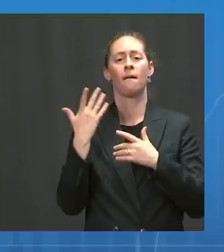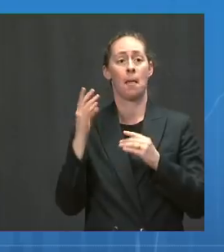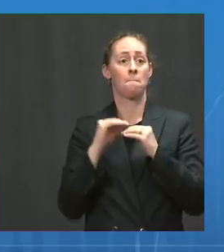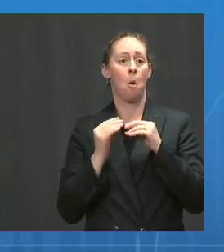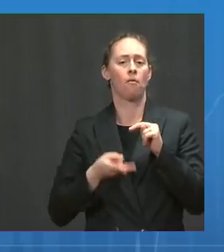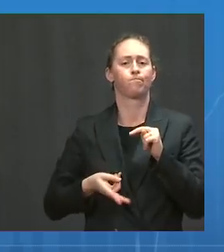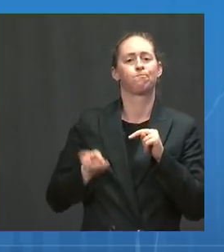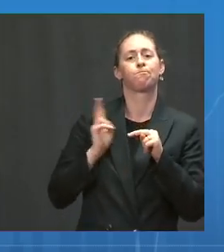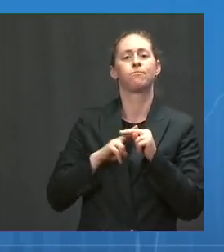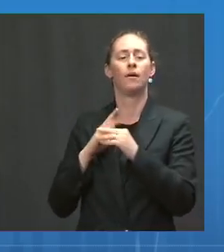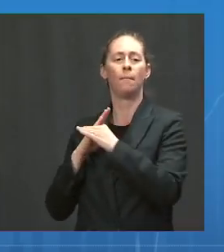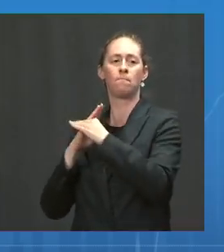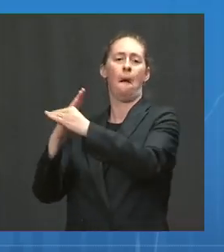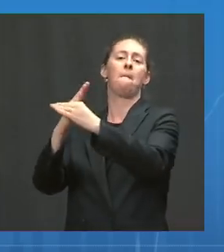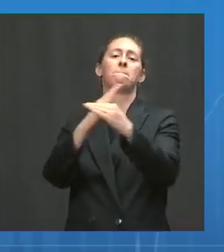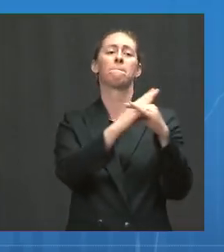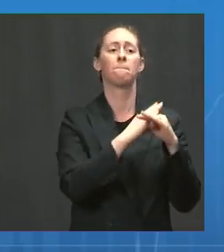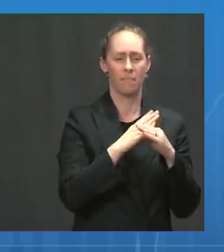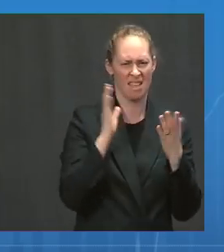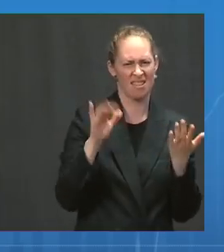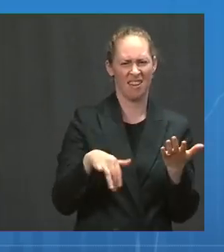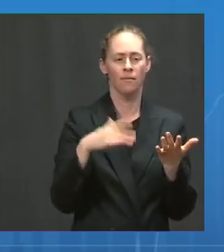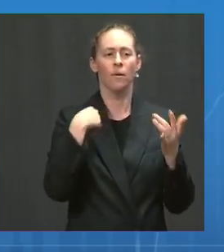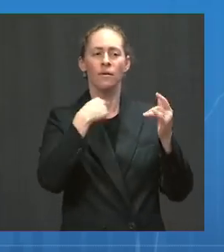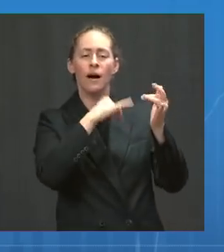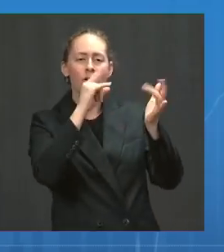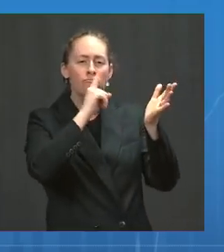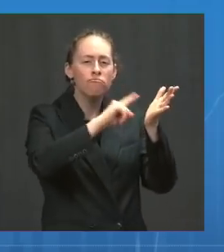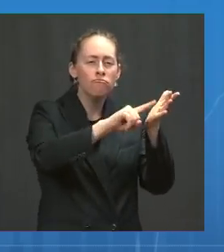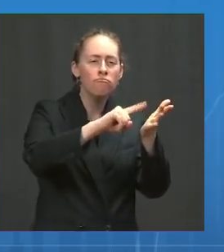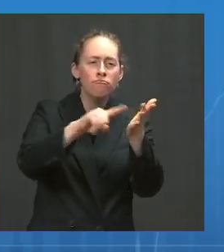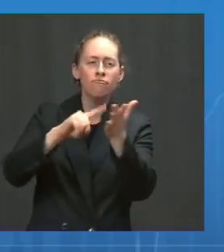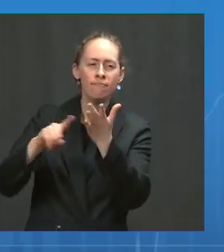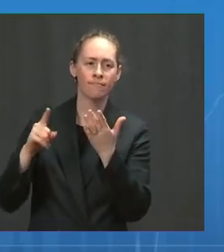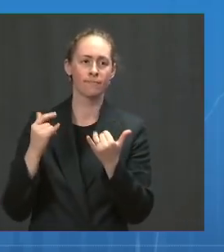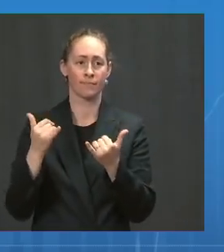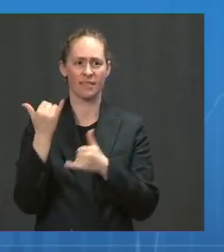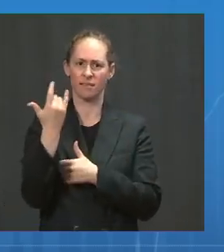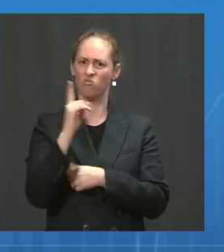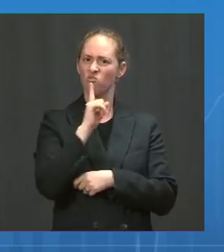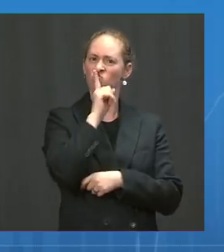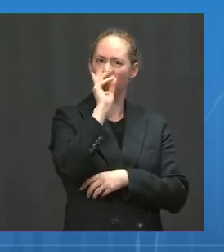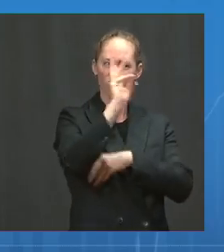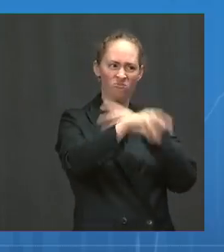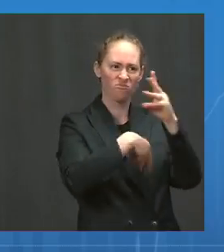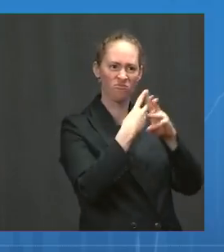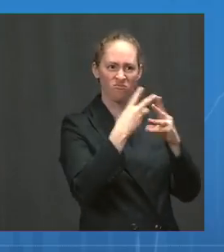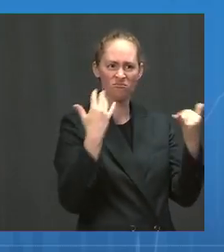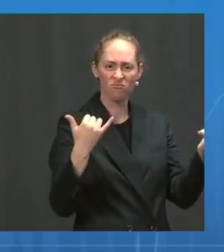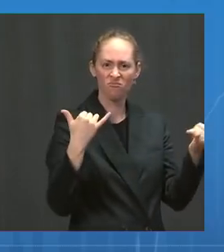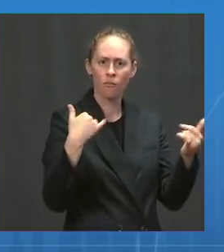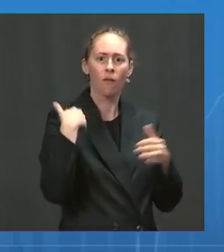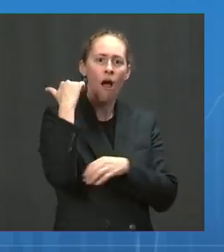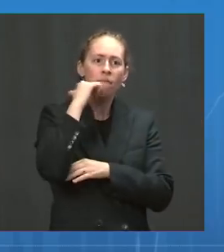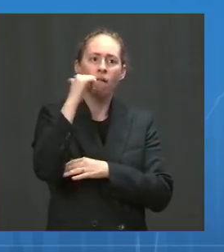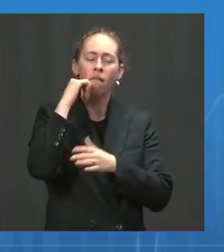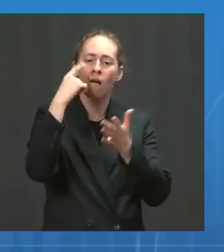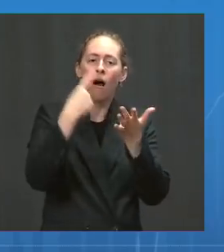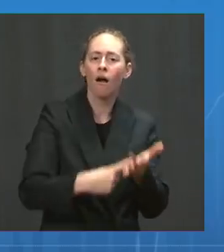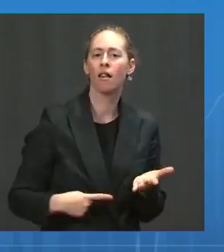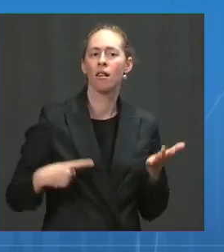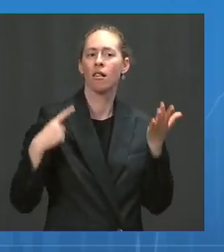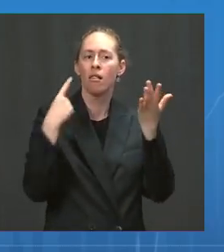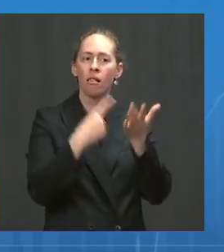studied right now. So literally, in real time, we talk about this literally on a daily basis, and evidence is being